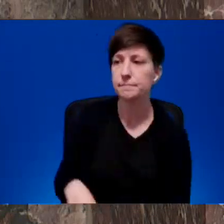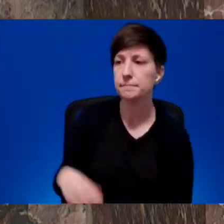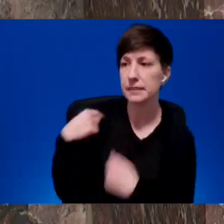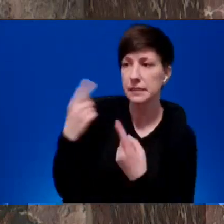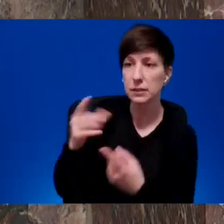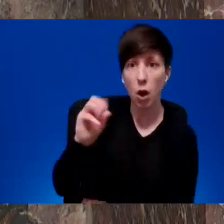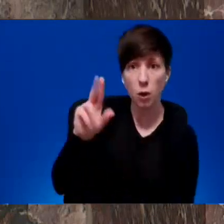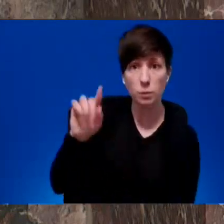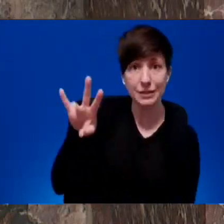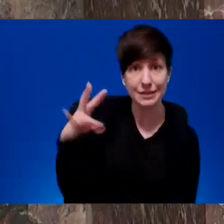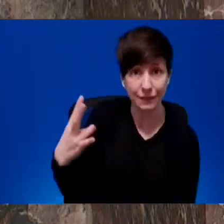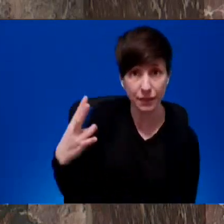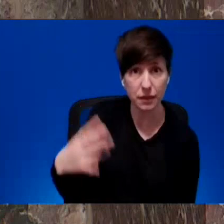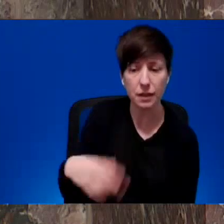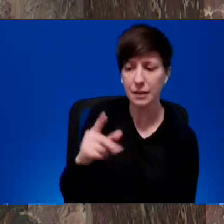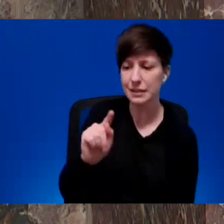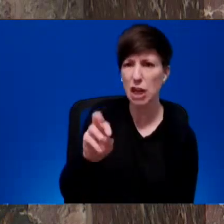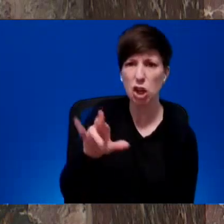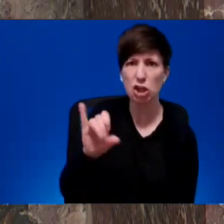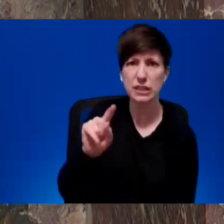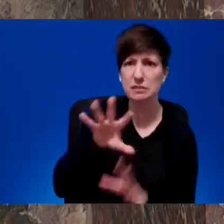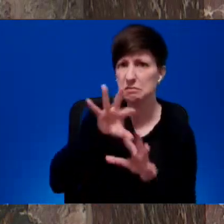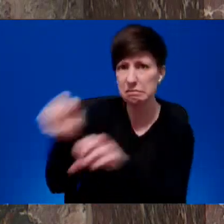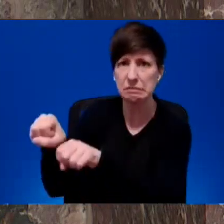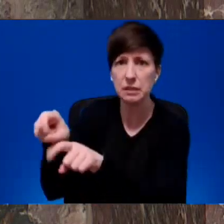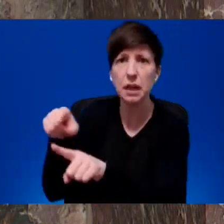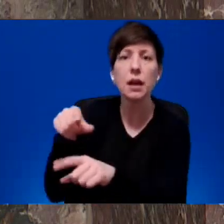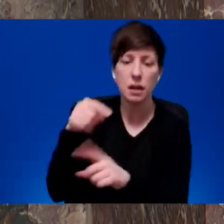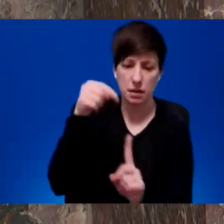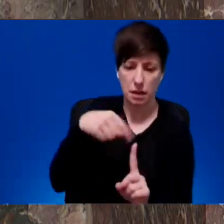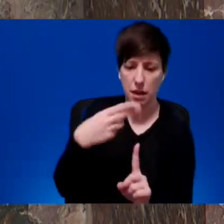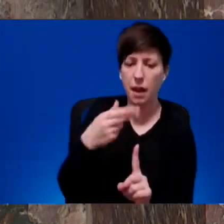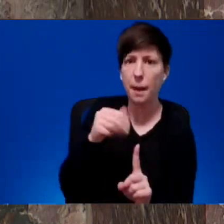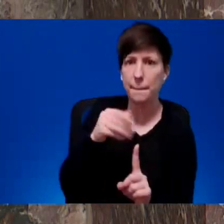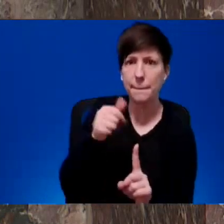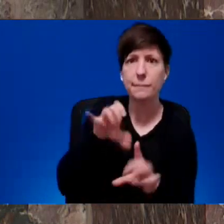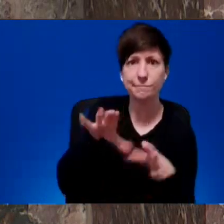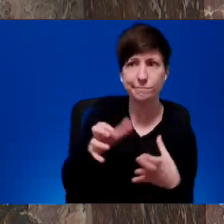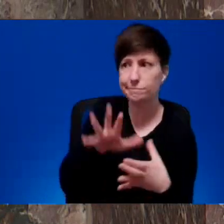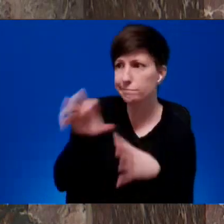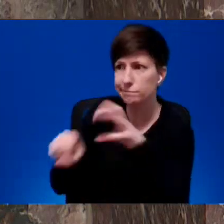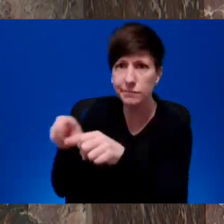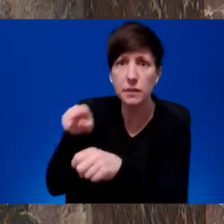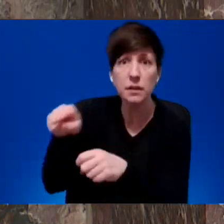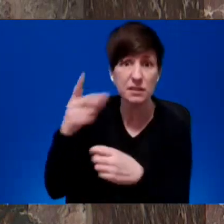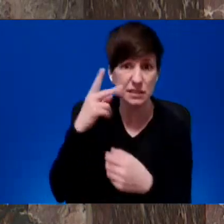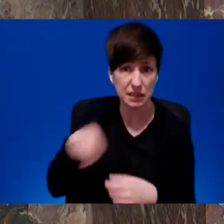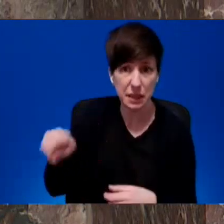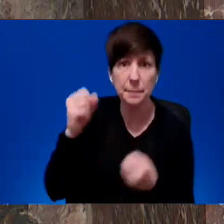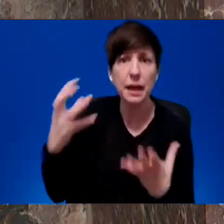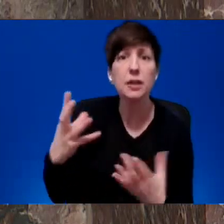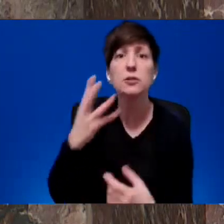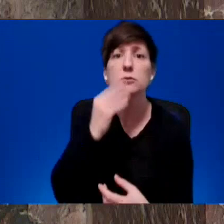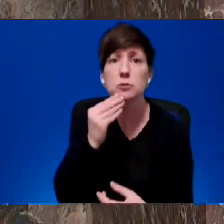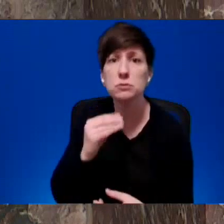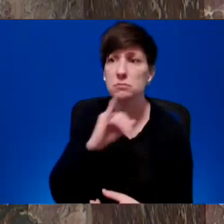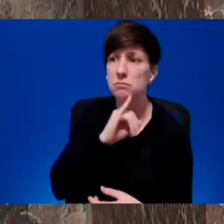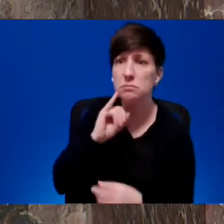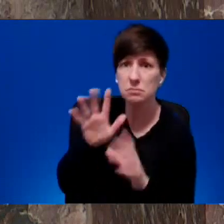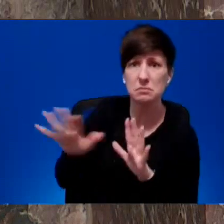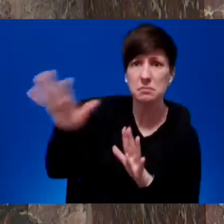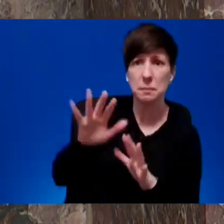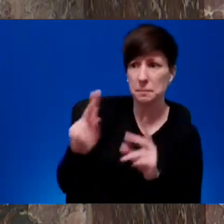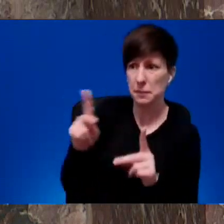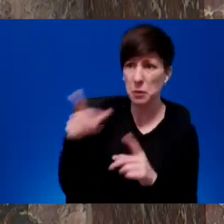heard from so many members of the Jewish community who are feeling targeted, harassed and isolated, as well as faculty, staff and students